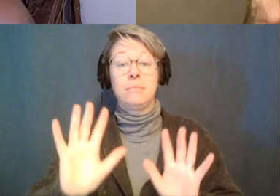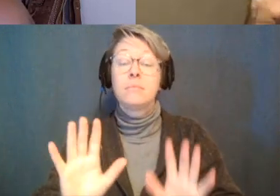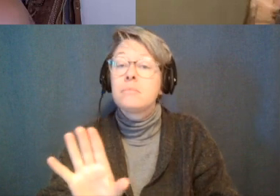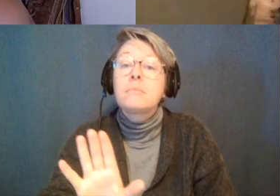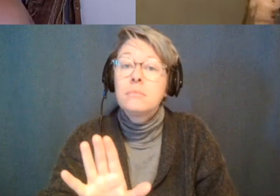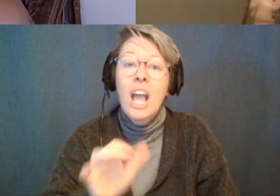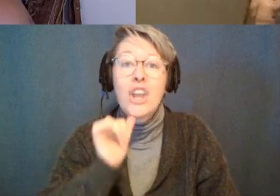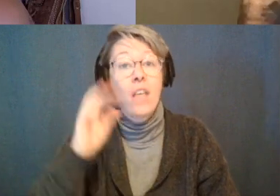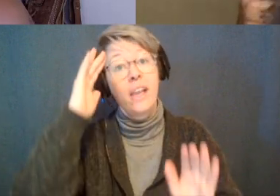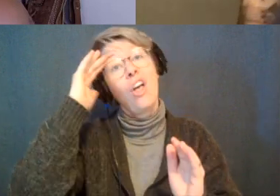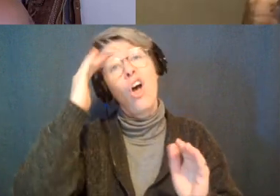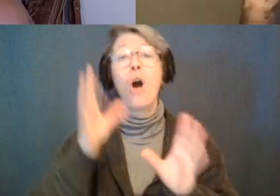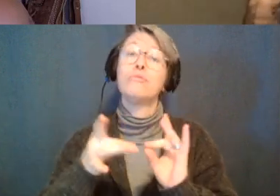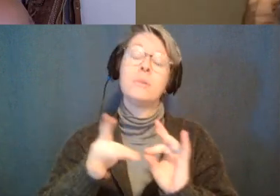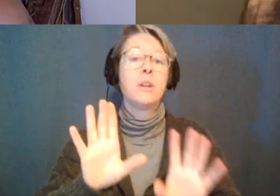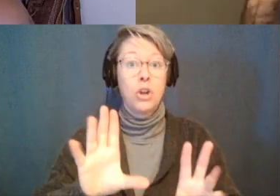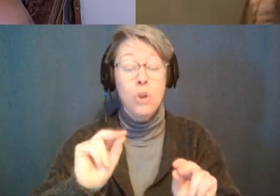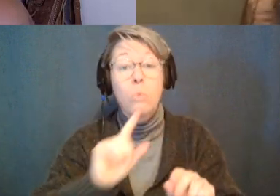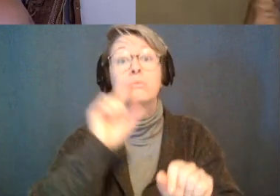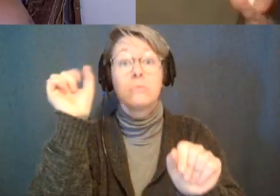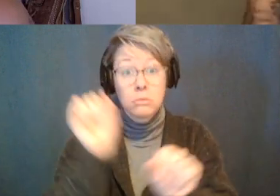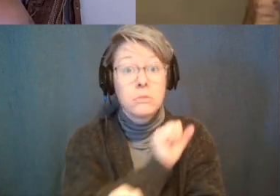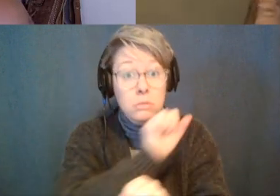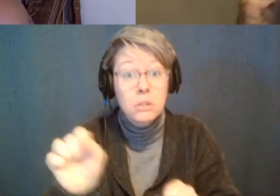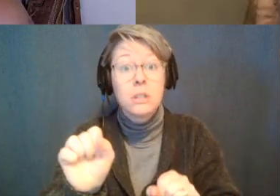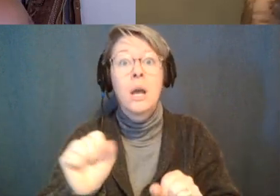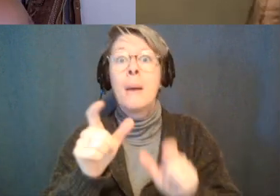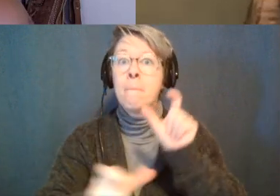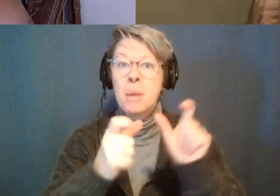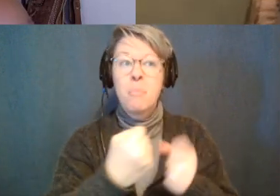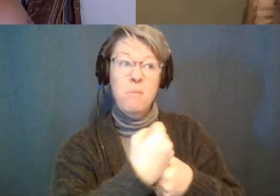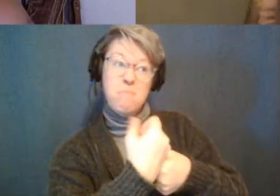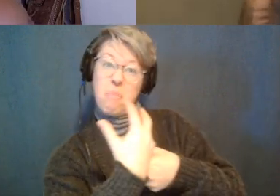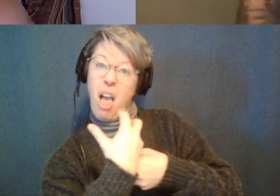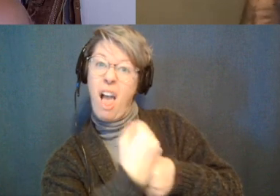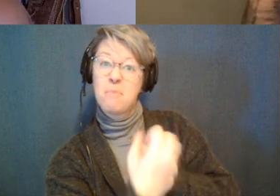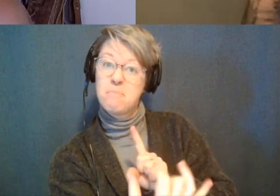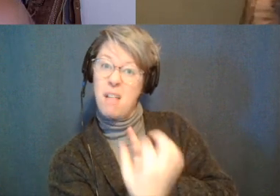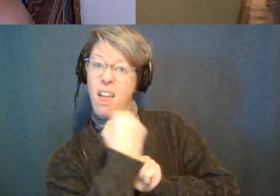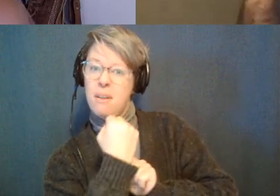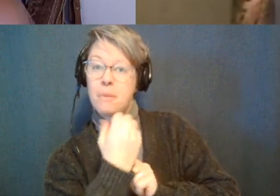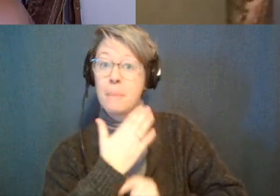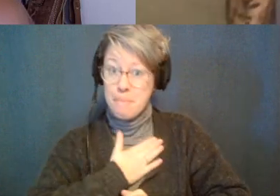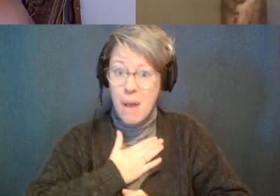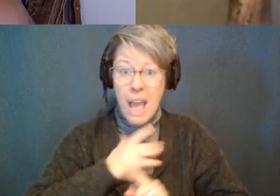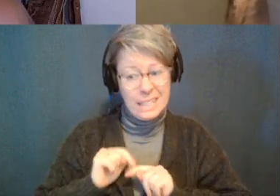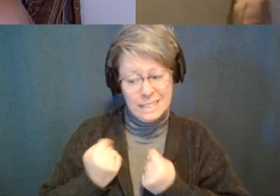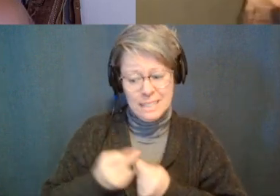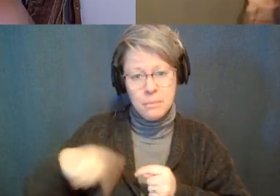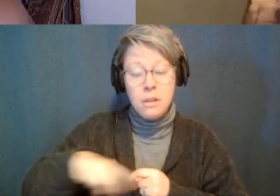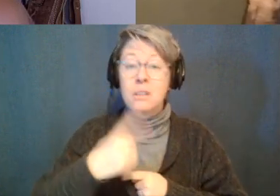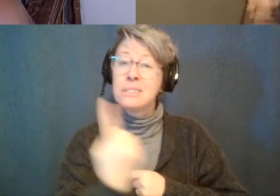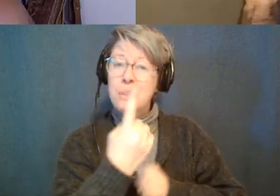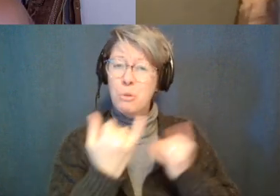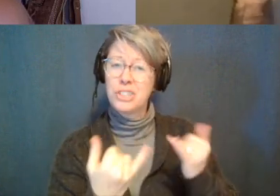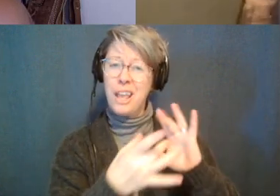saying that like casually like some people are like coming for me and my team like today someone was like basically fuck you